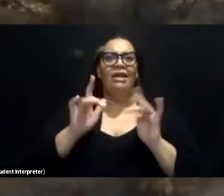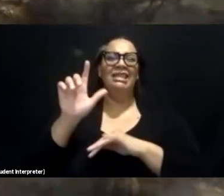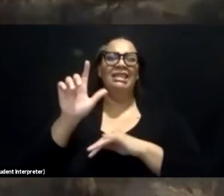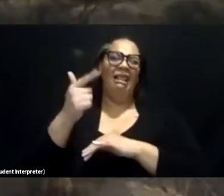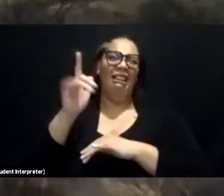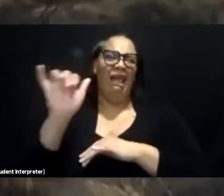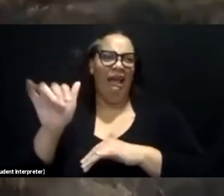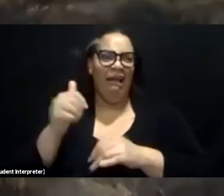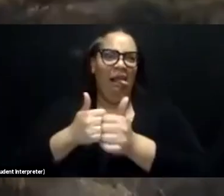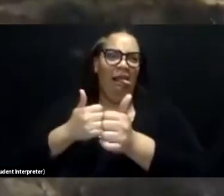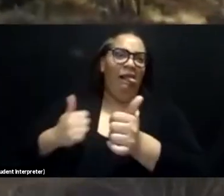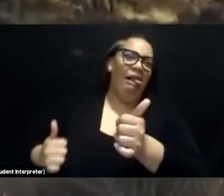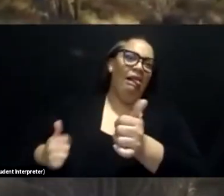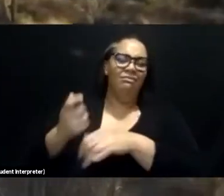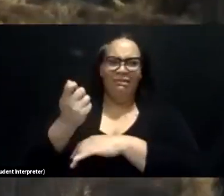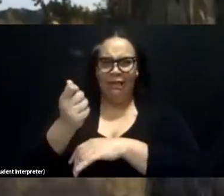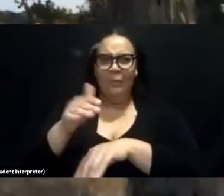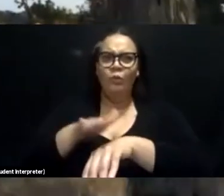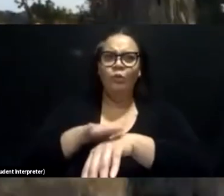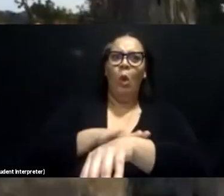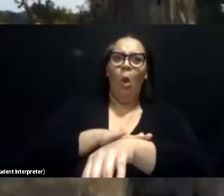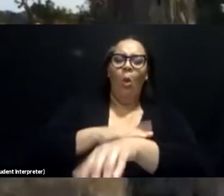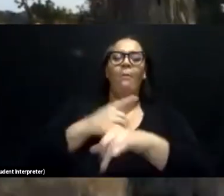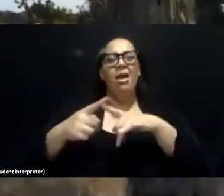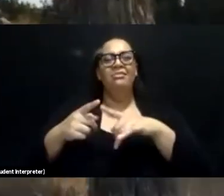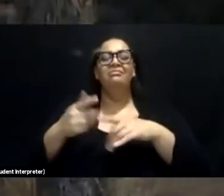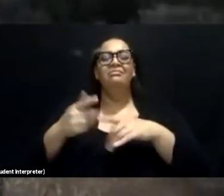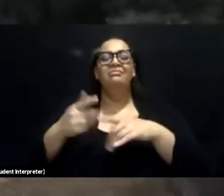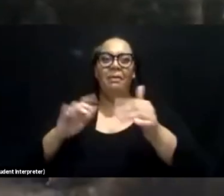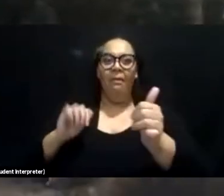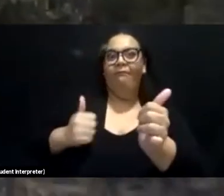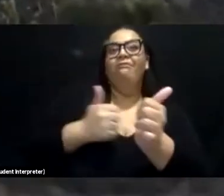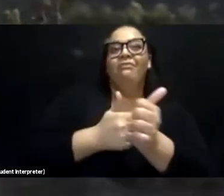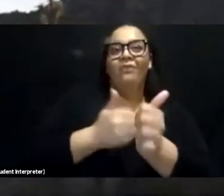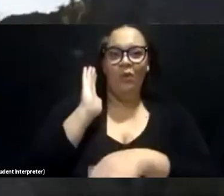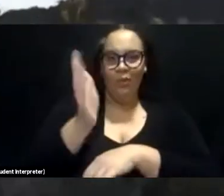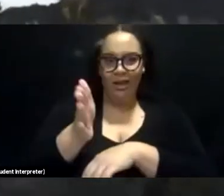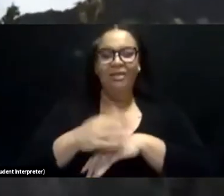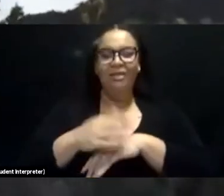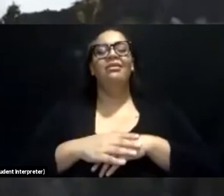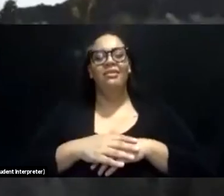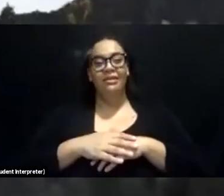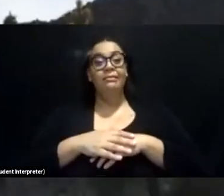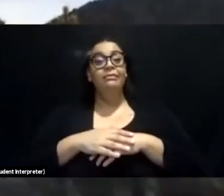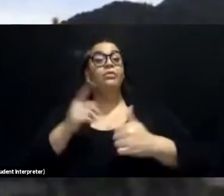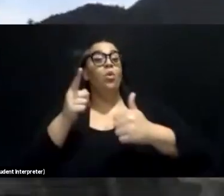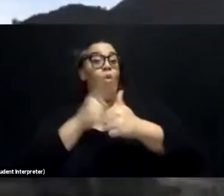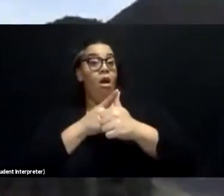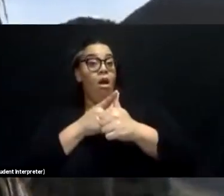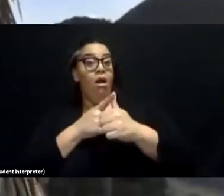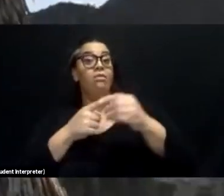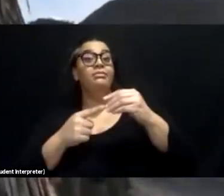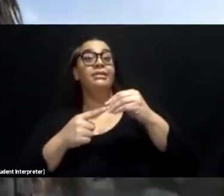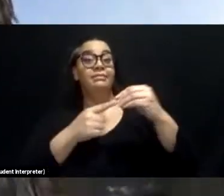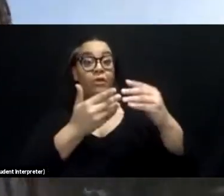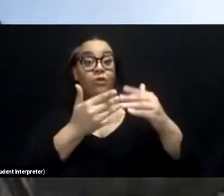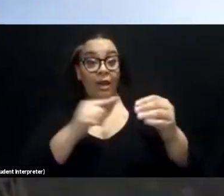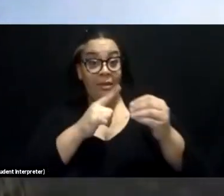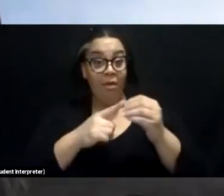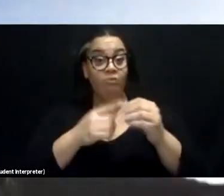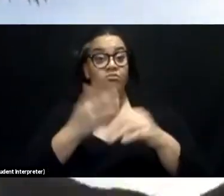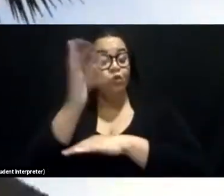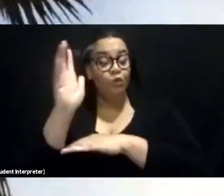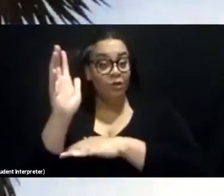try to go slow and it can catch up to me. And one of the special things about Joshua trees that help them